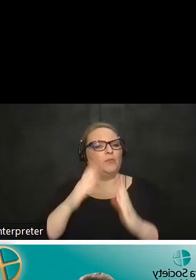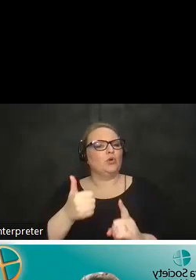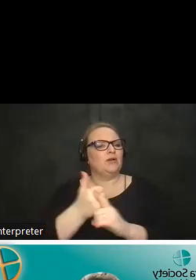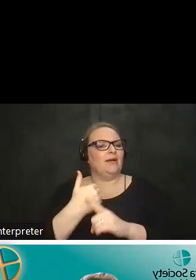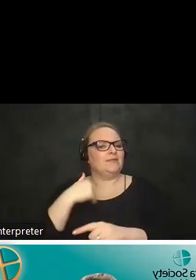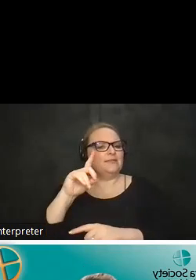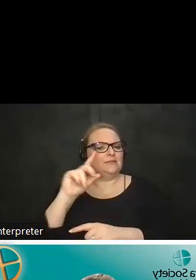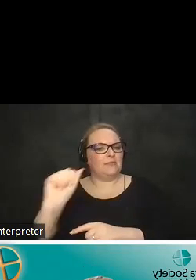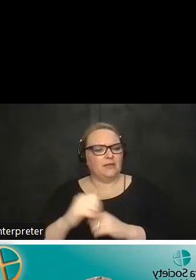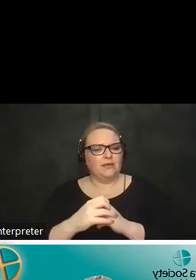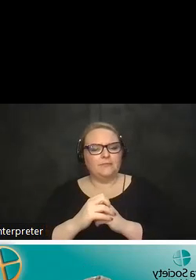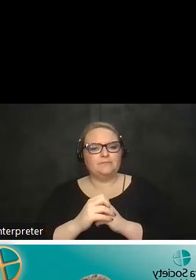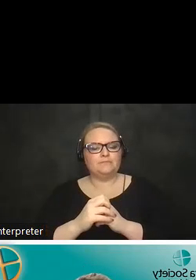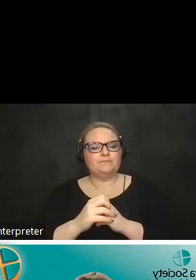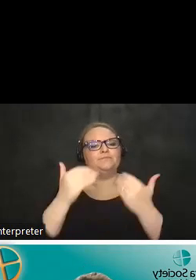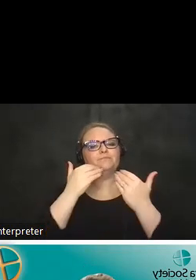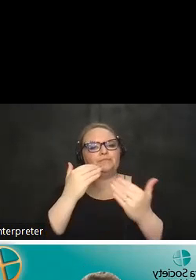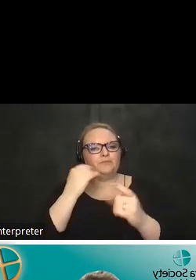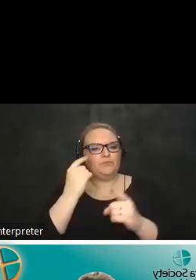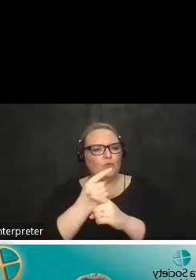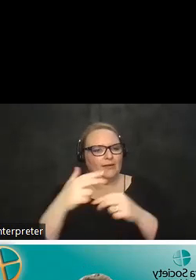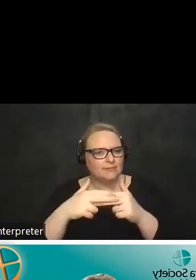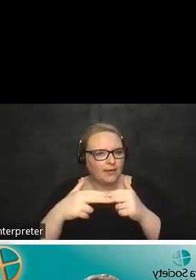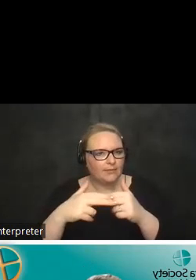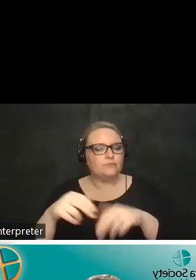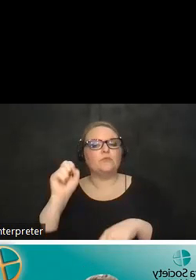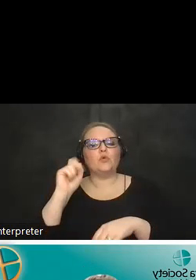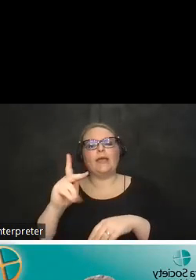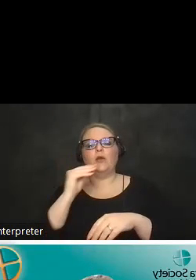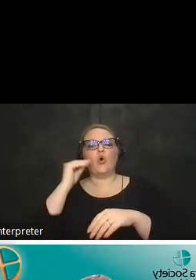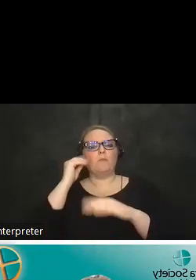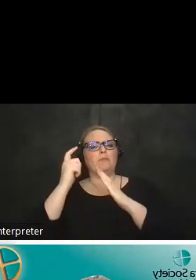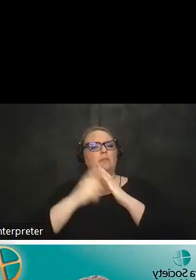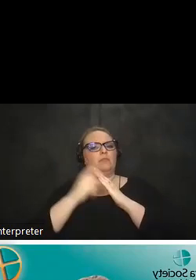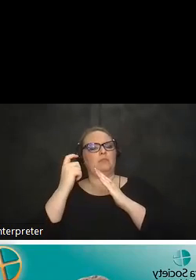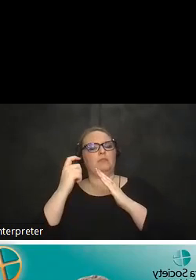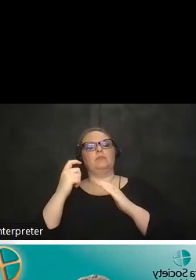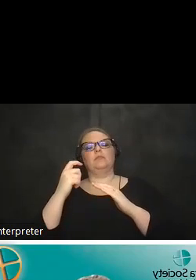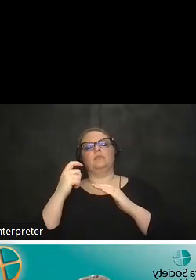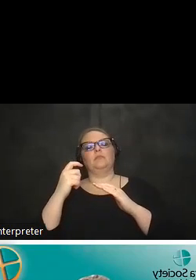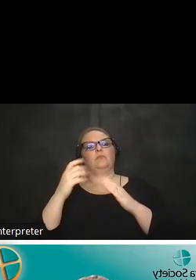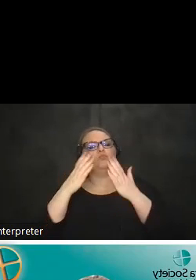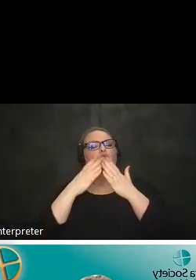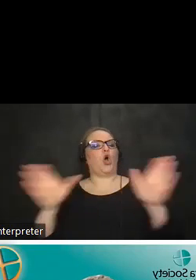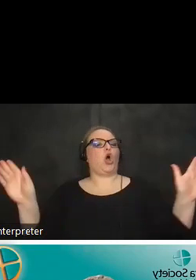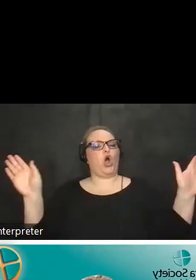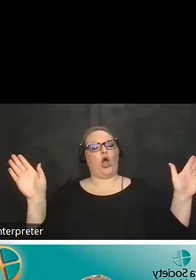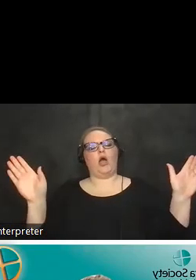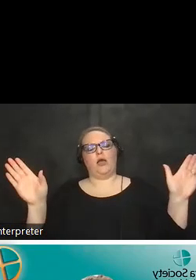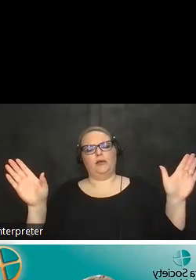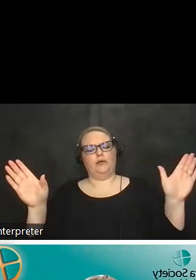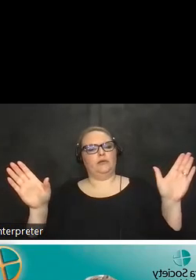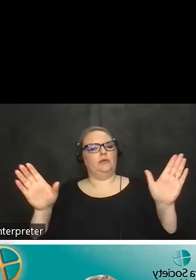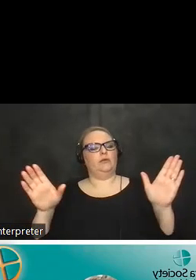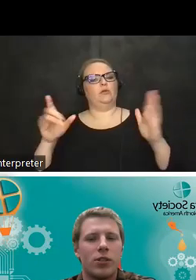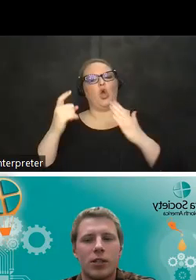uh thanks we're on the right slide here so when we talk about home automation you know we're very broadly referring to the